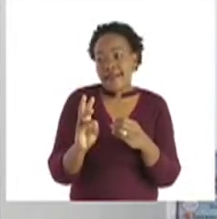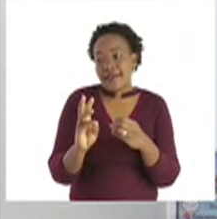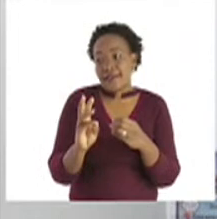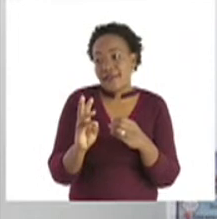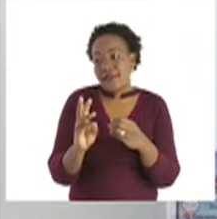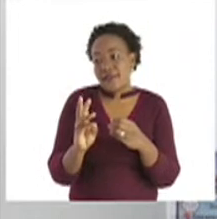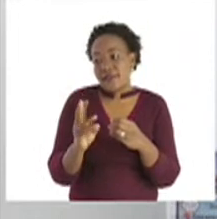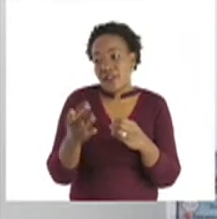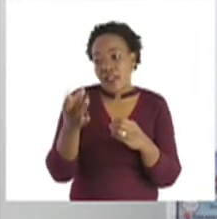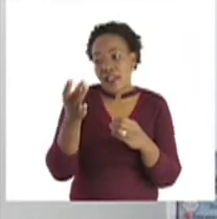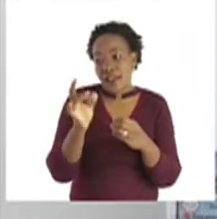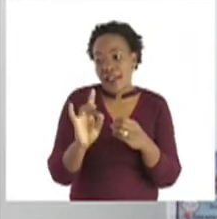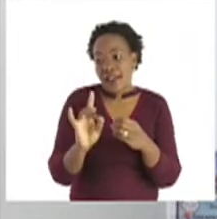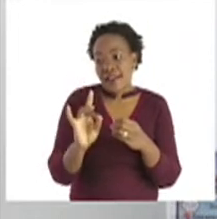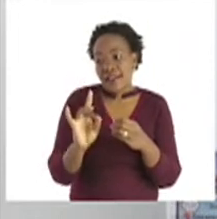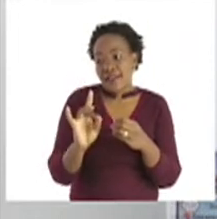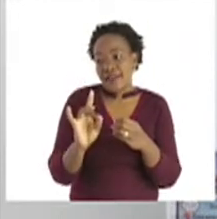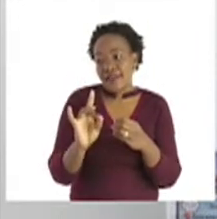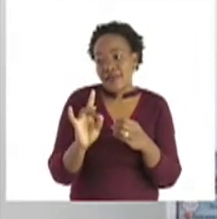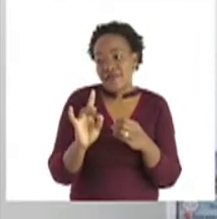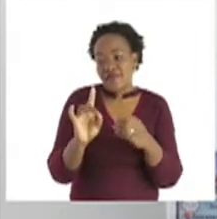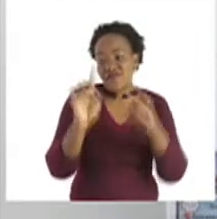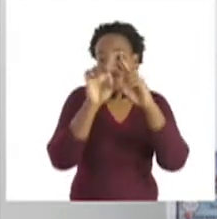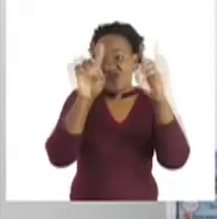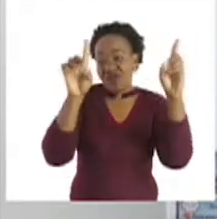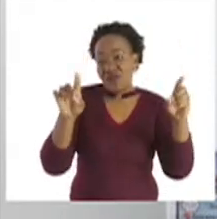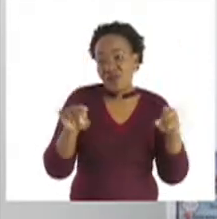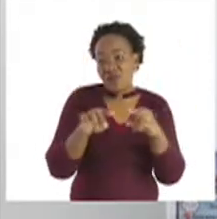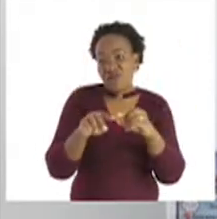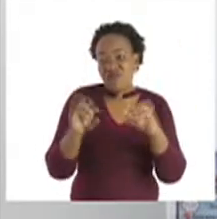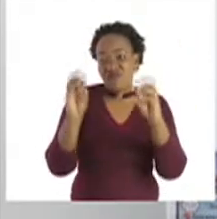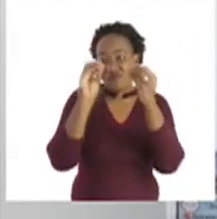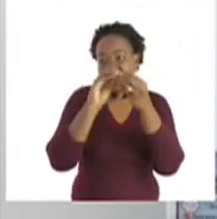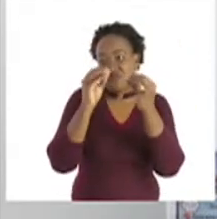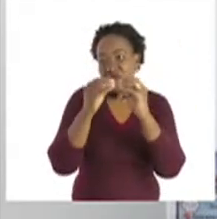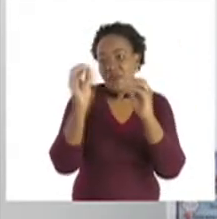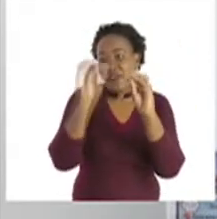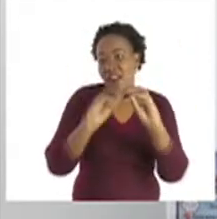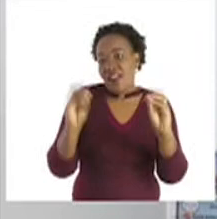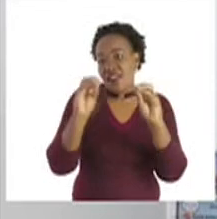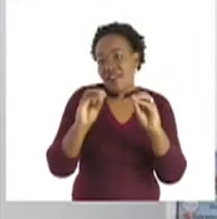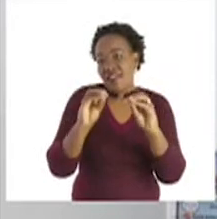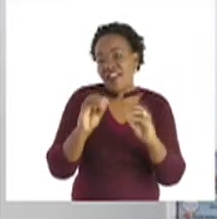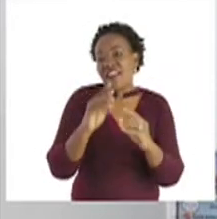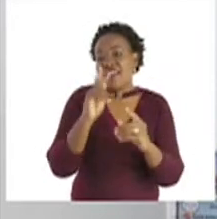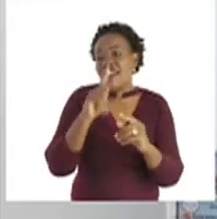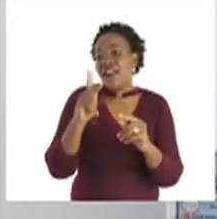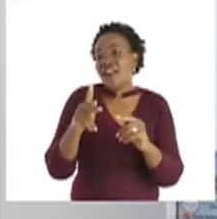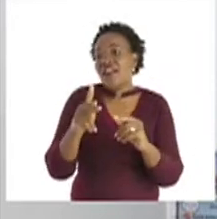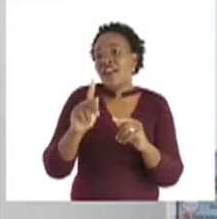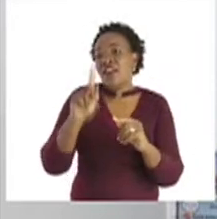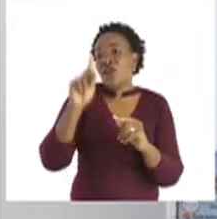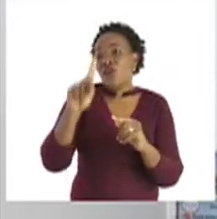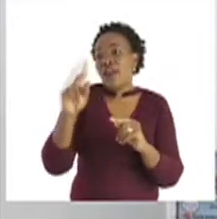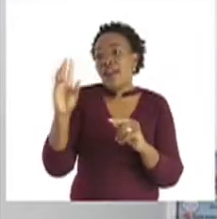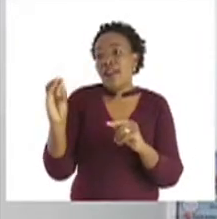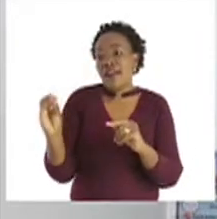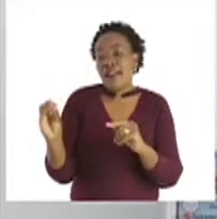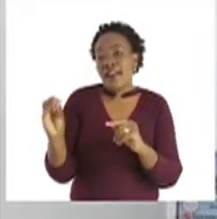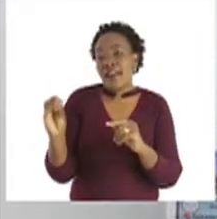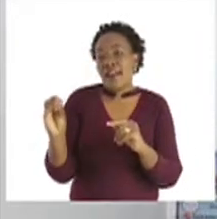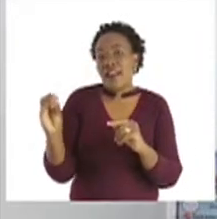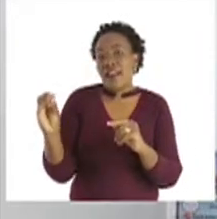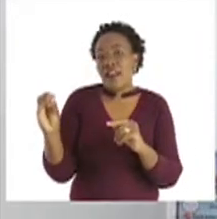8, we have a box, and a 12. Okay,